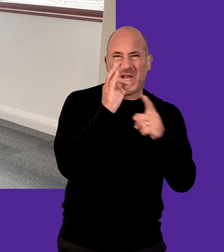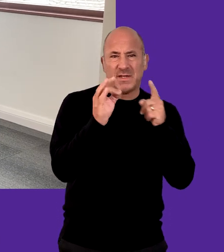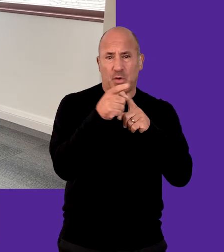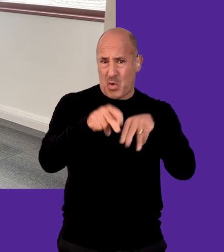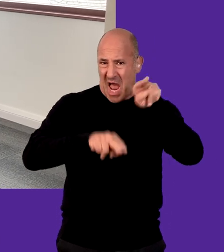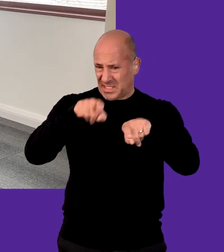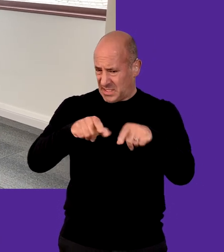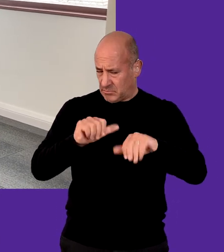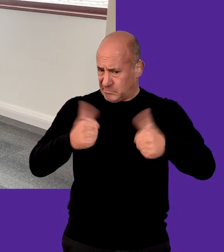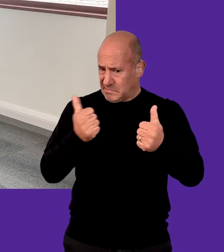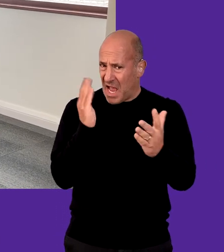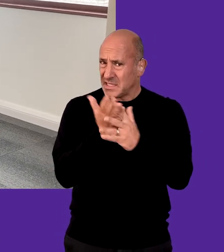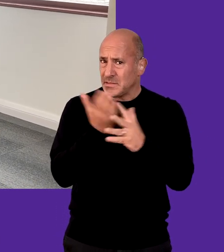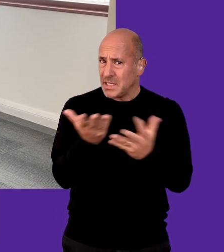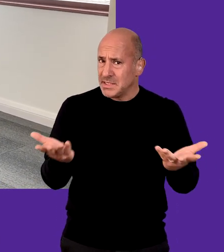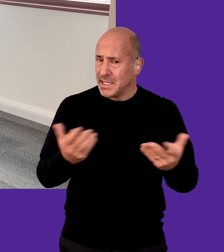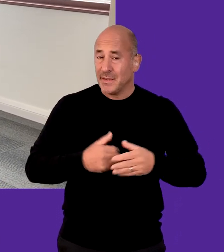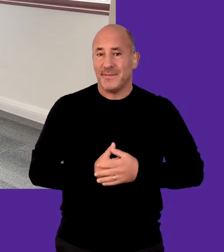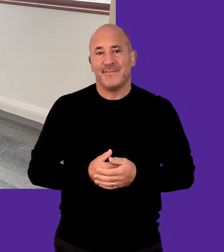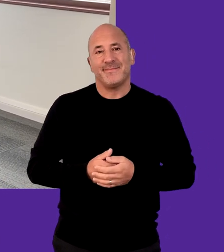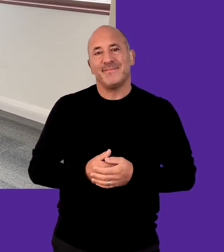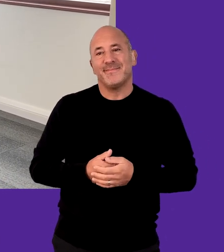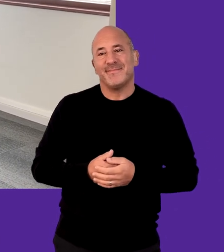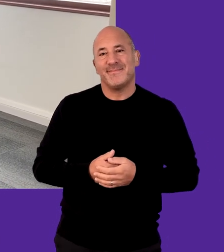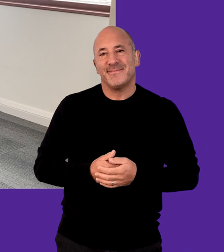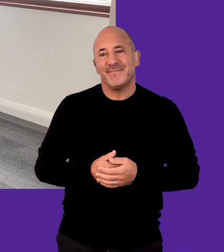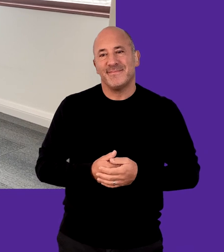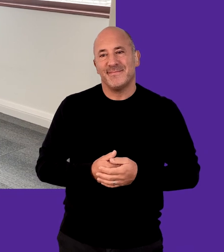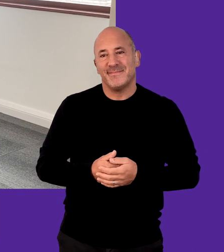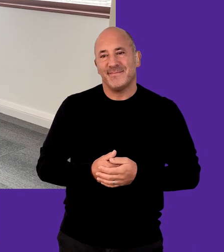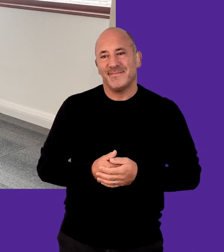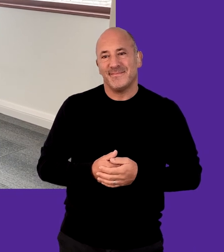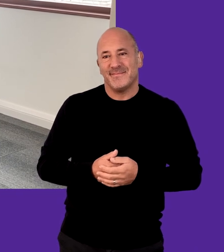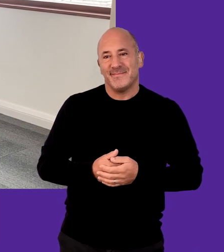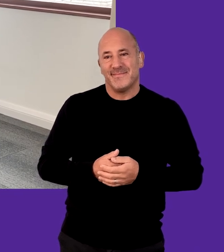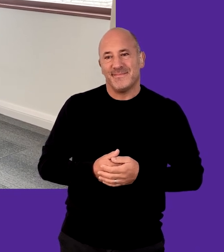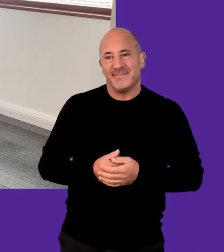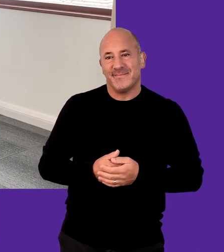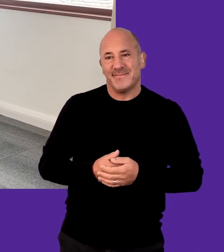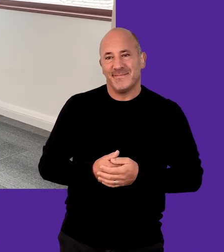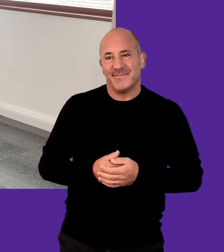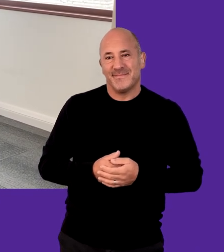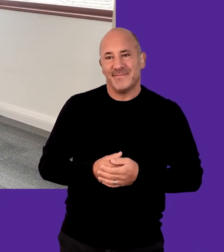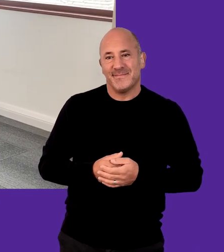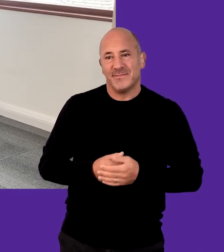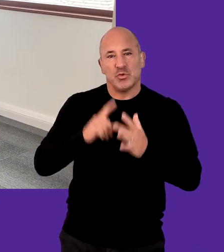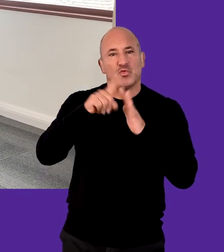assist with the spaces that you interview in for accessibility?